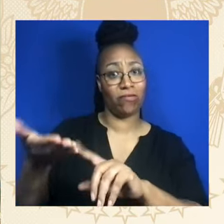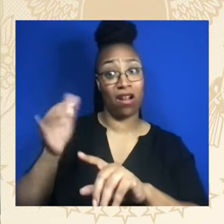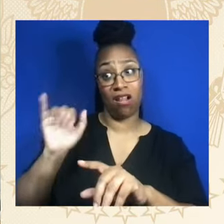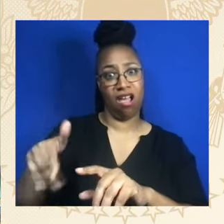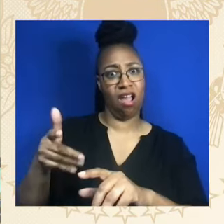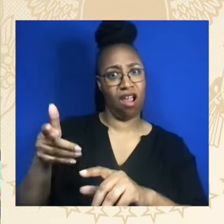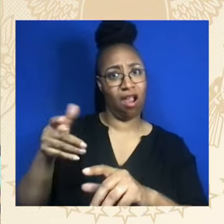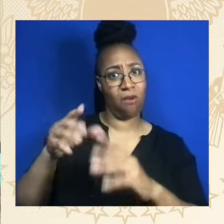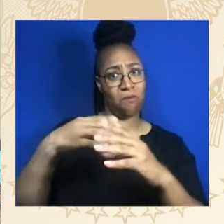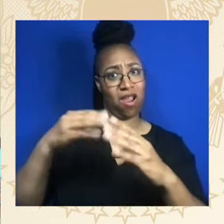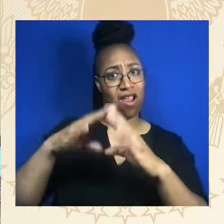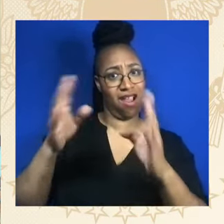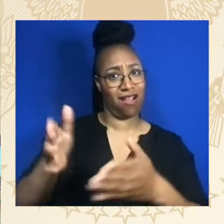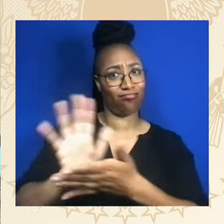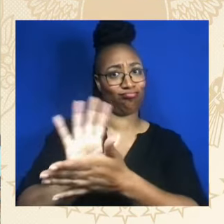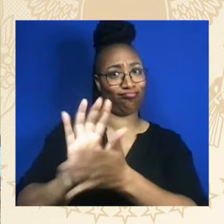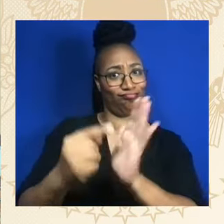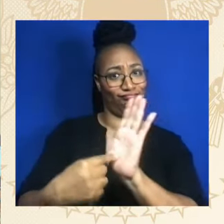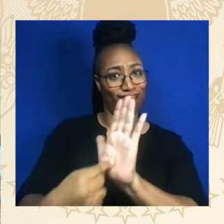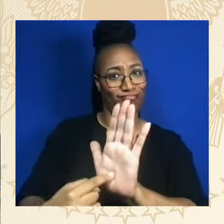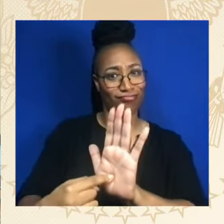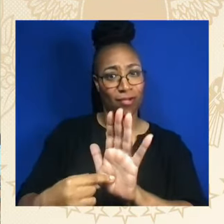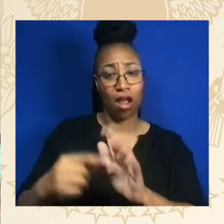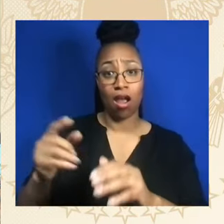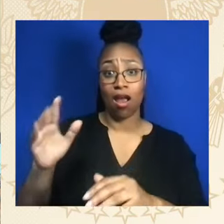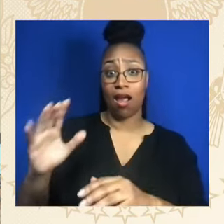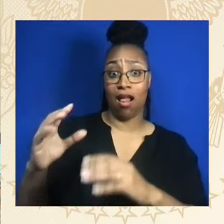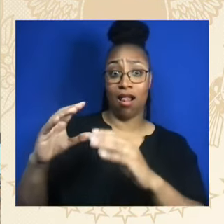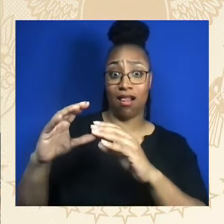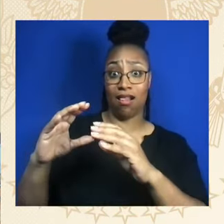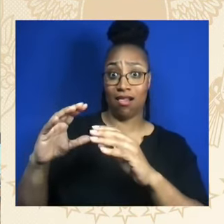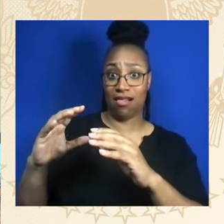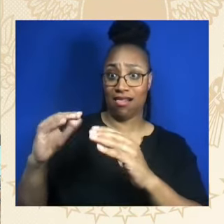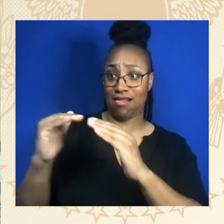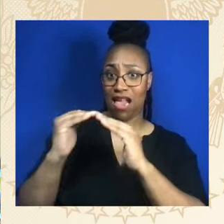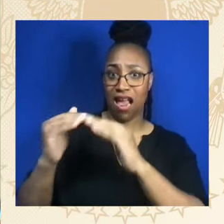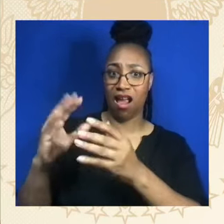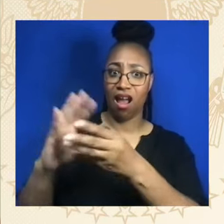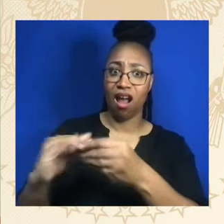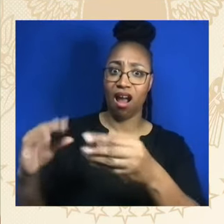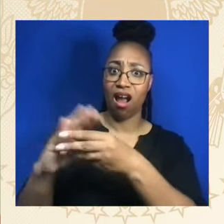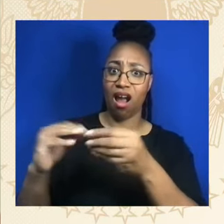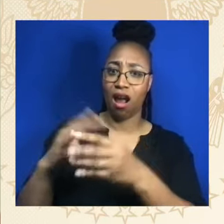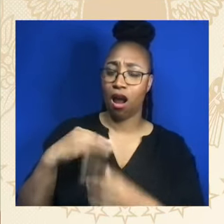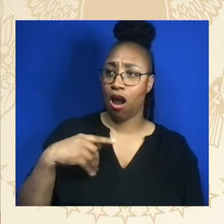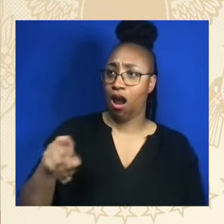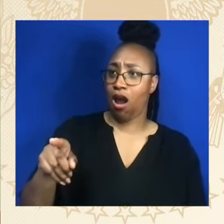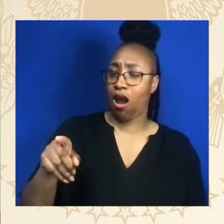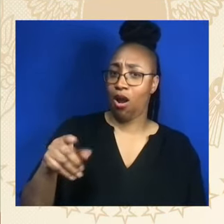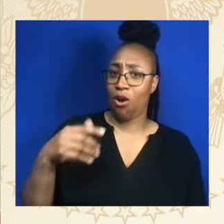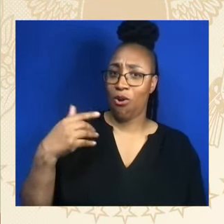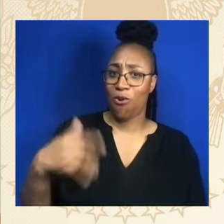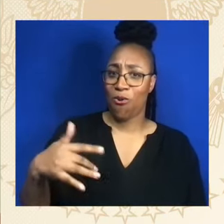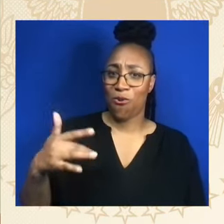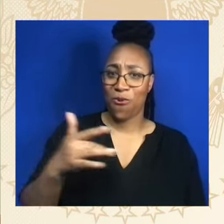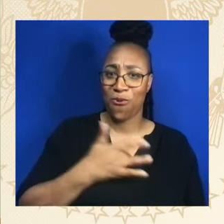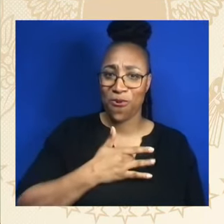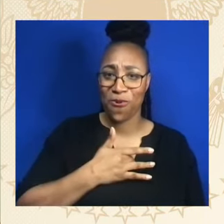in the history of our country. I thought I missed my chance for good until the White House asked that I join you all today.